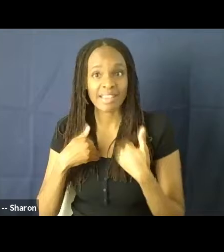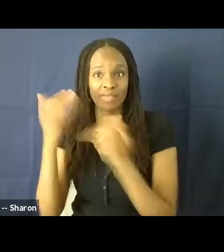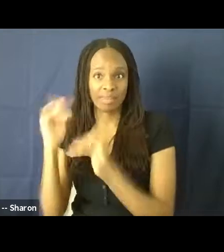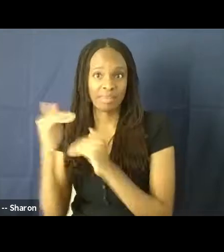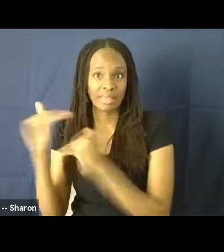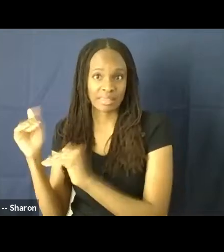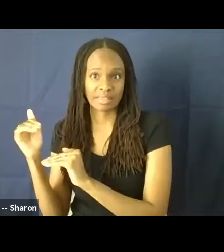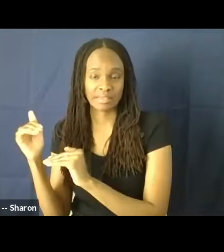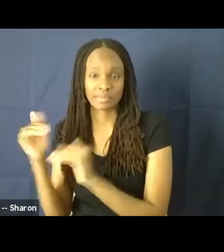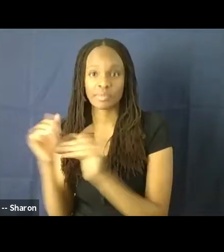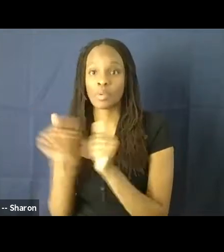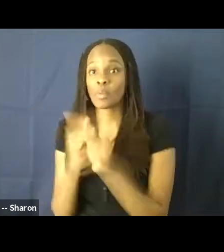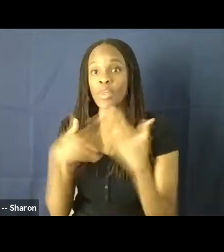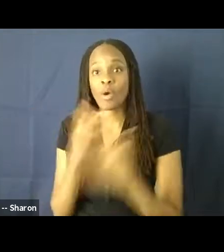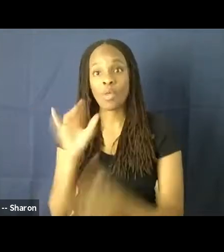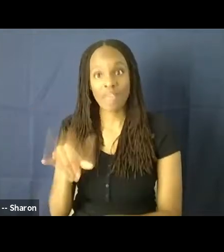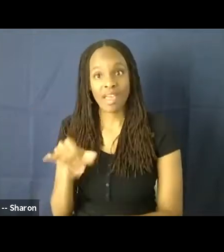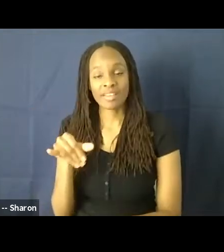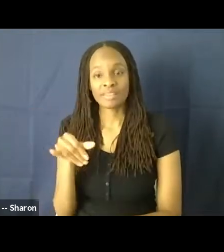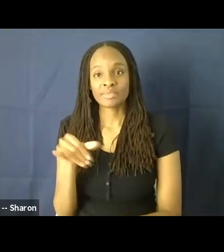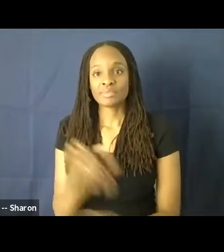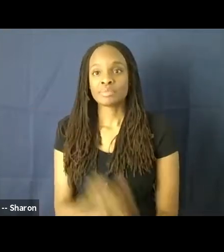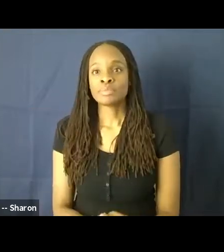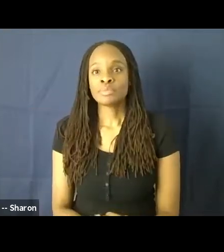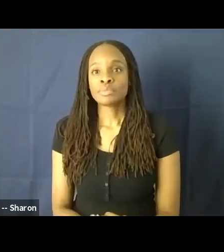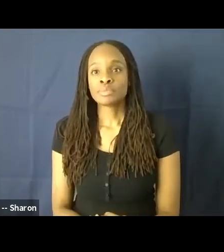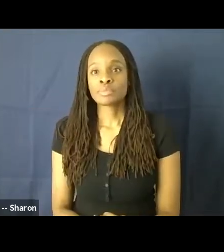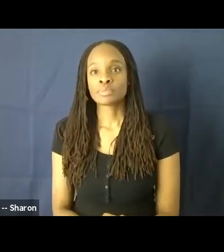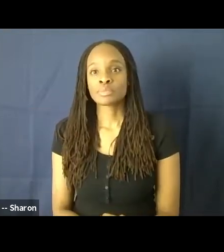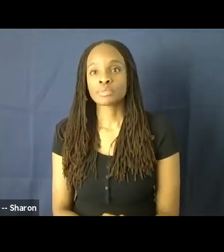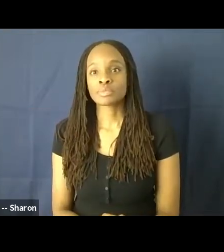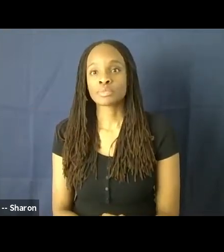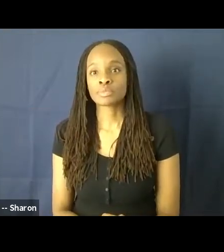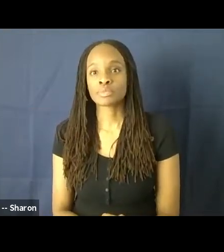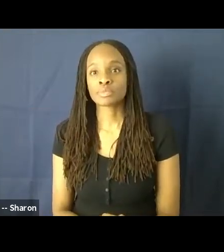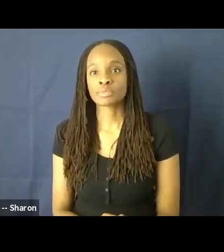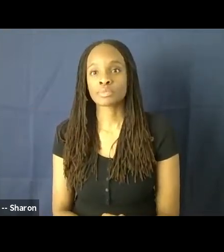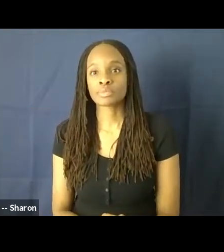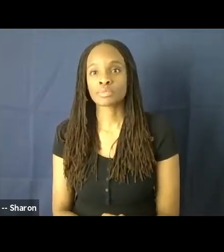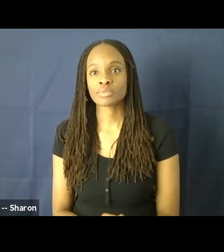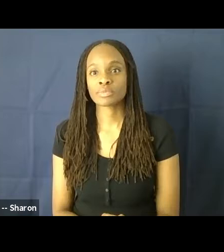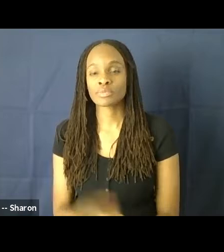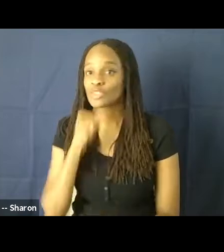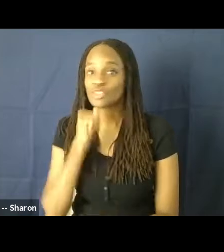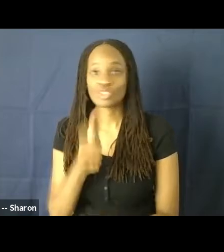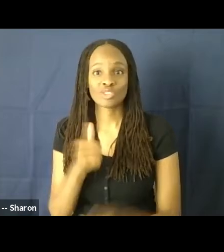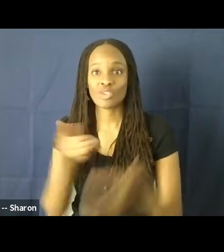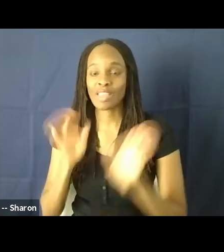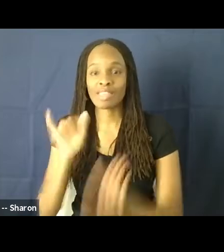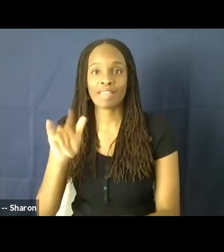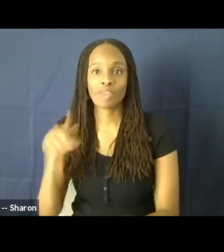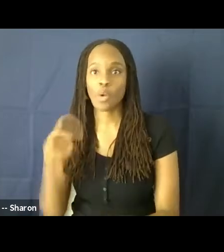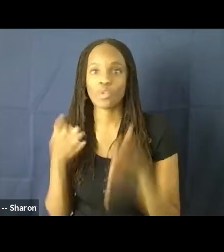with all that in mind, you know, don't let that be the only way in which you